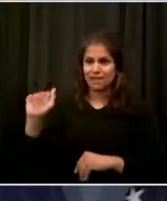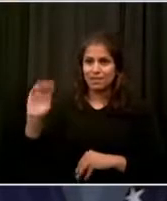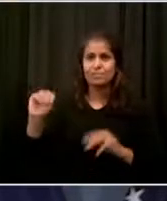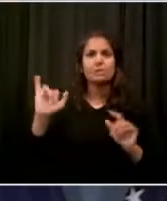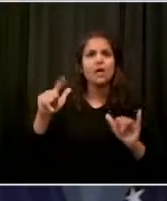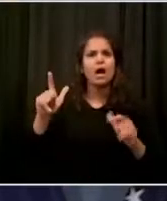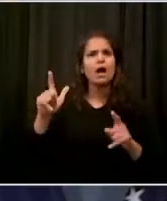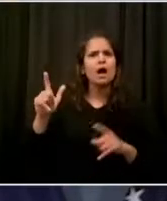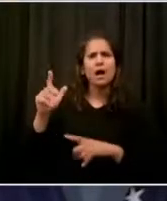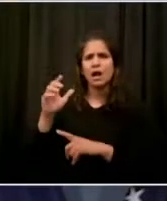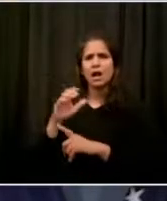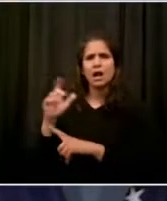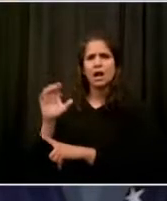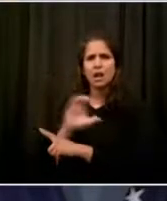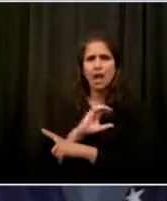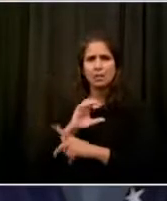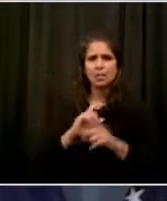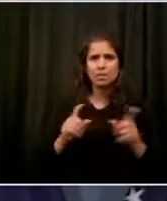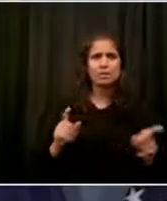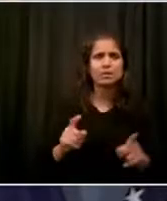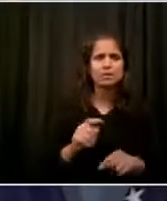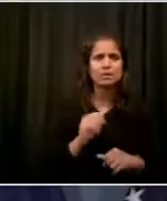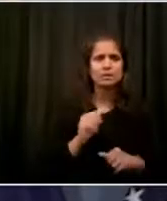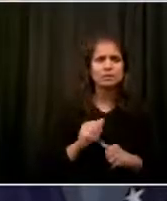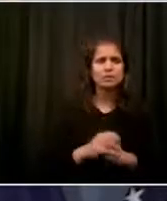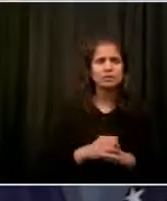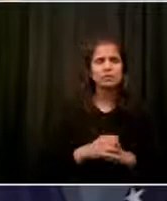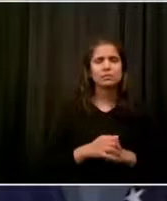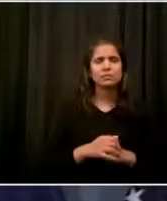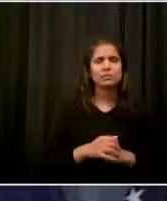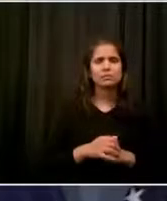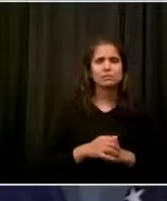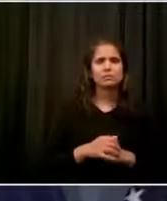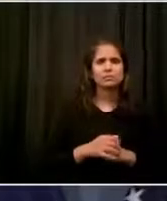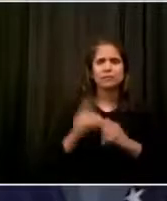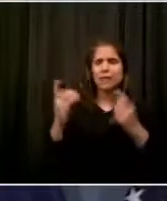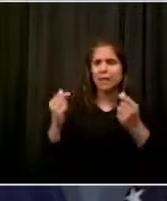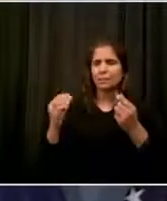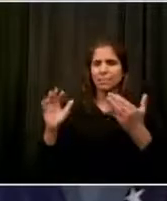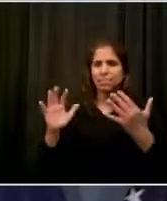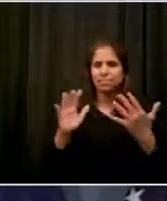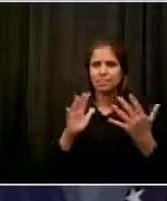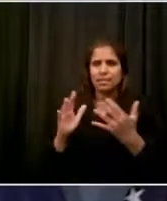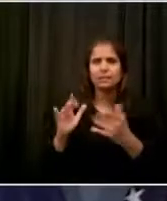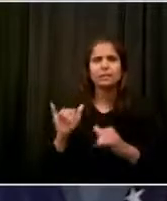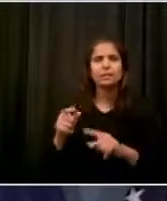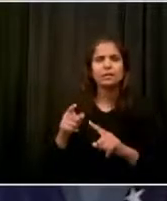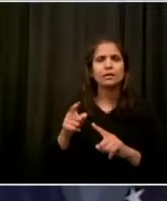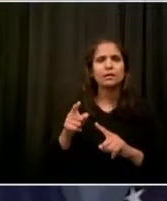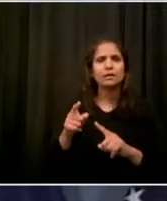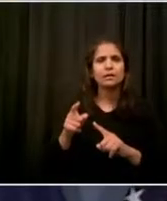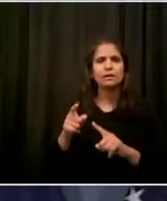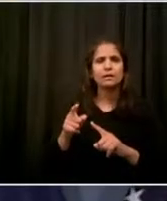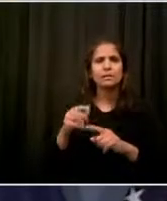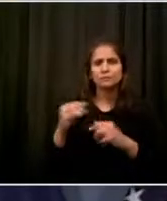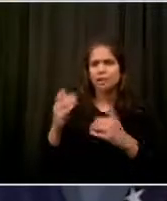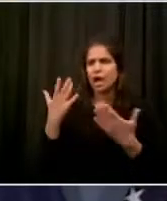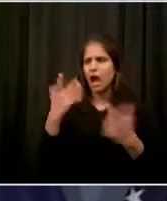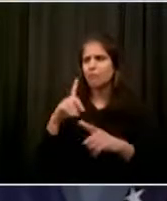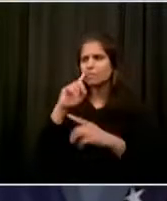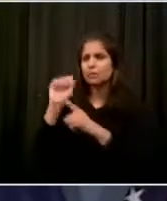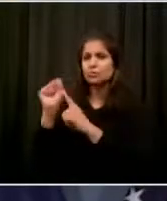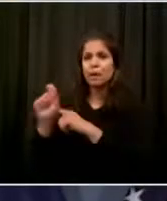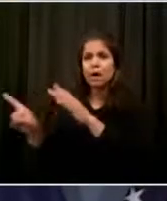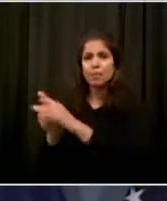crumpled the paper to the ground and tossed the woman to the street. There's another video that shows an officer with the NYPD Legal Bureau